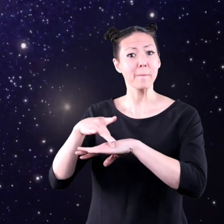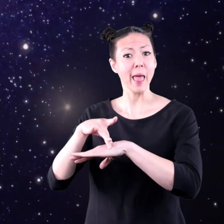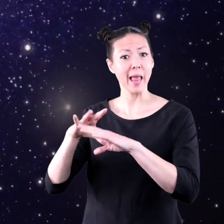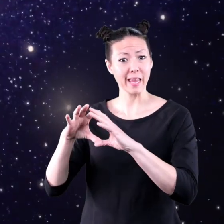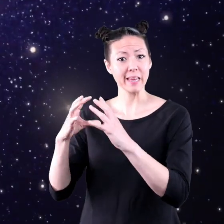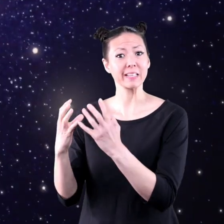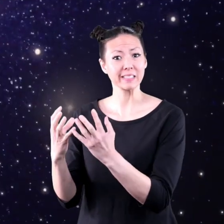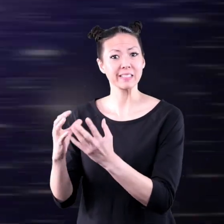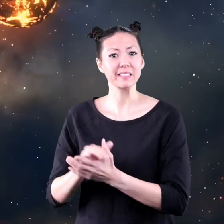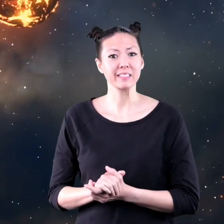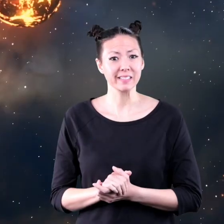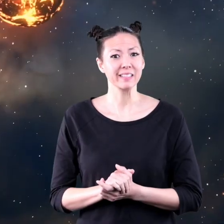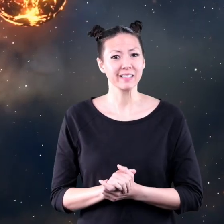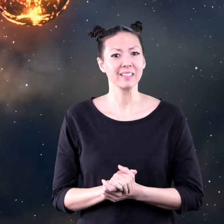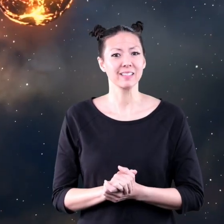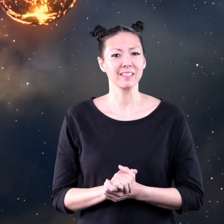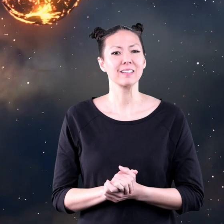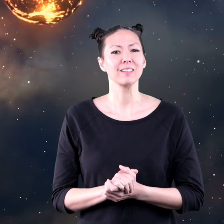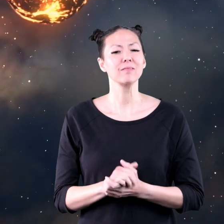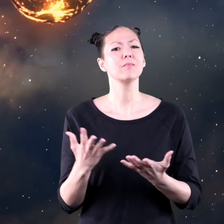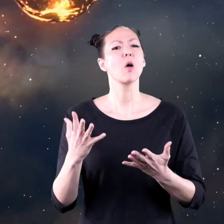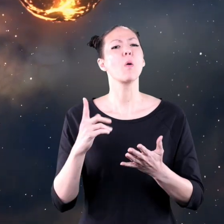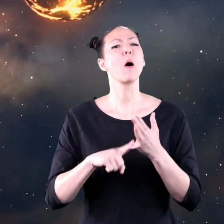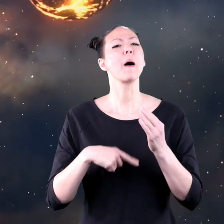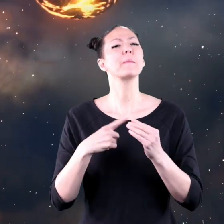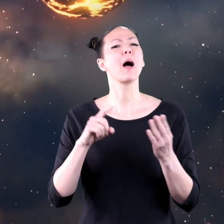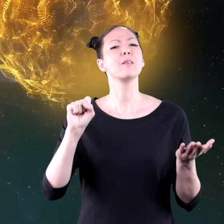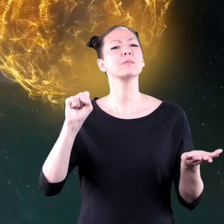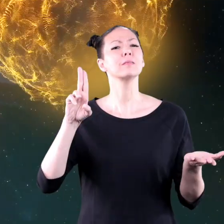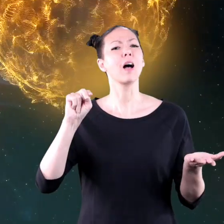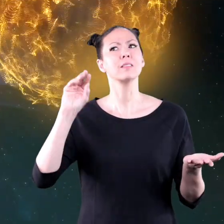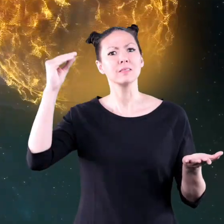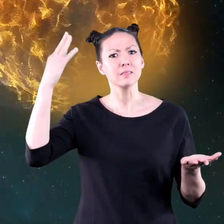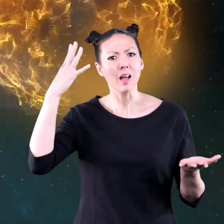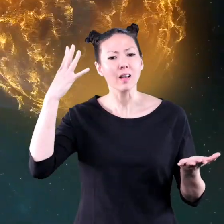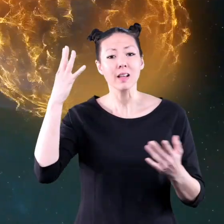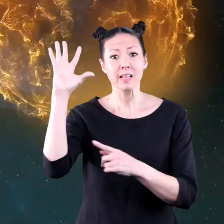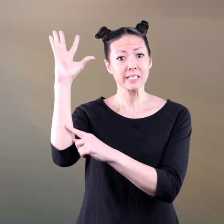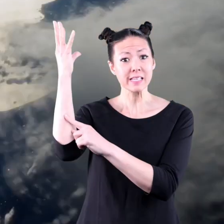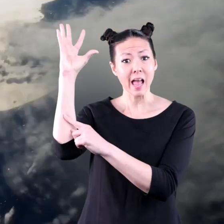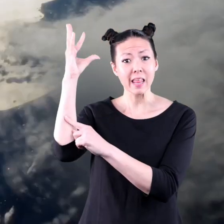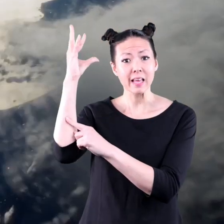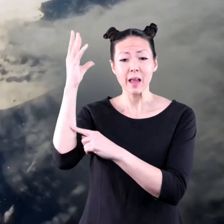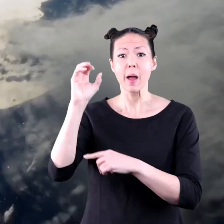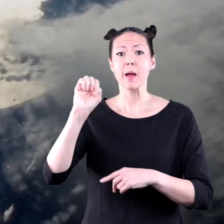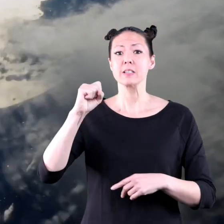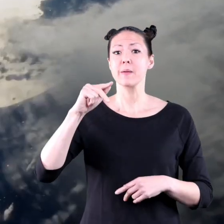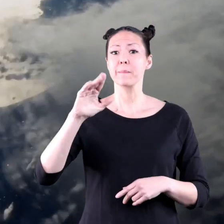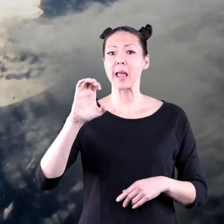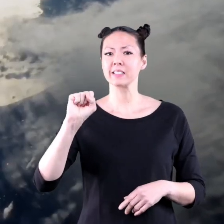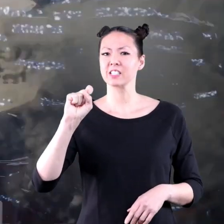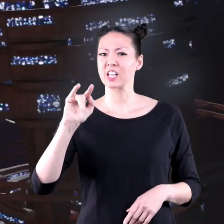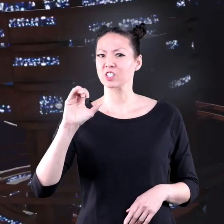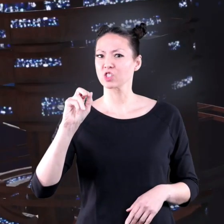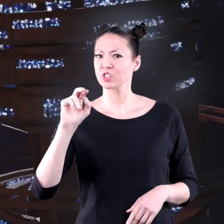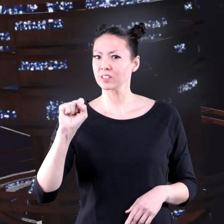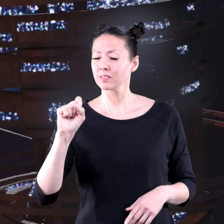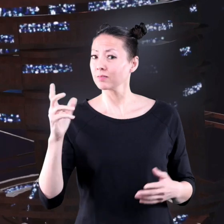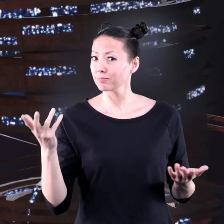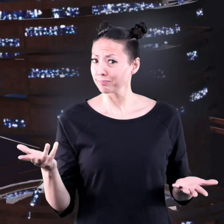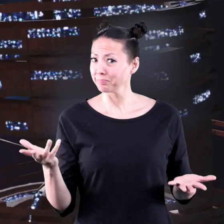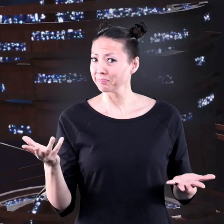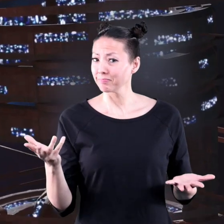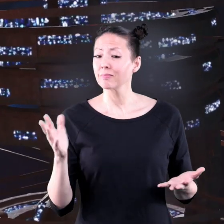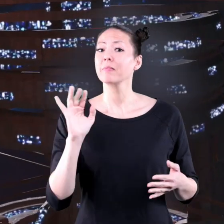stars, and planets? What about the sun, satellites, and